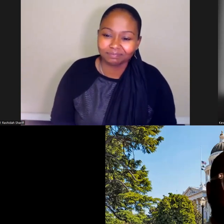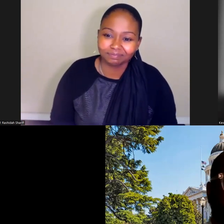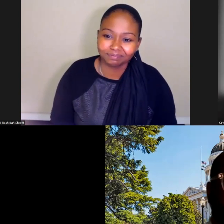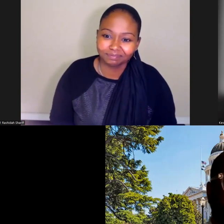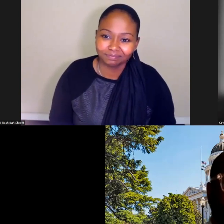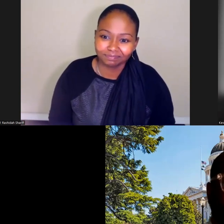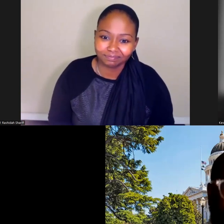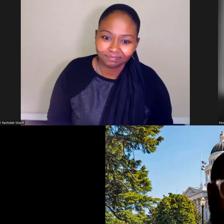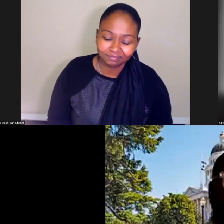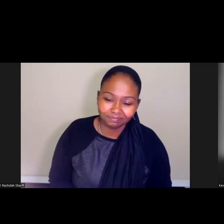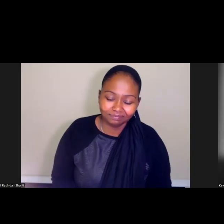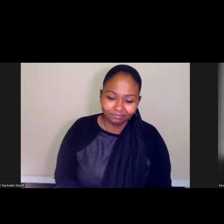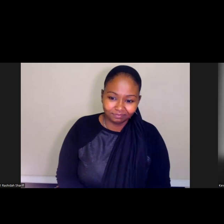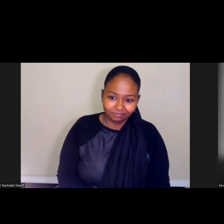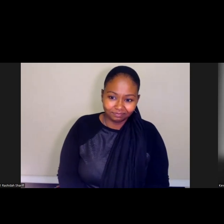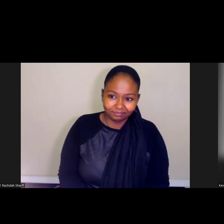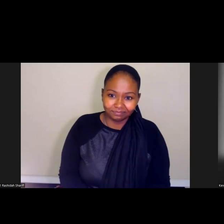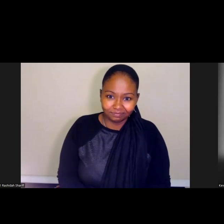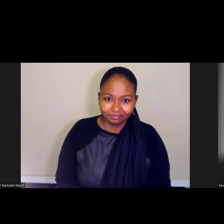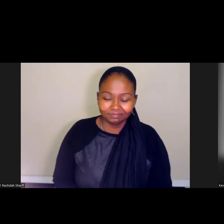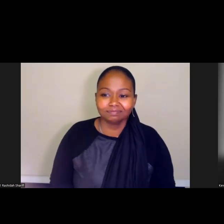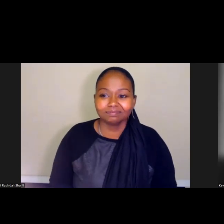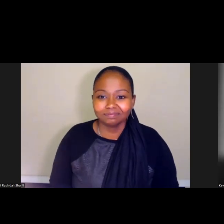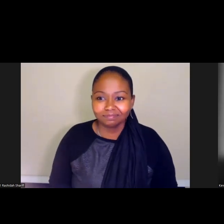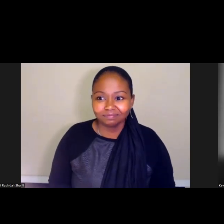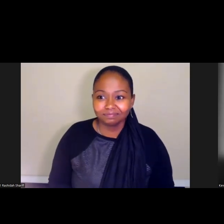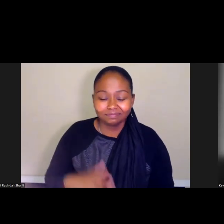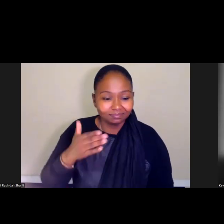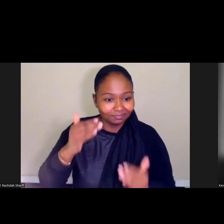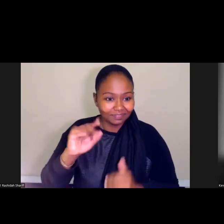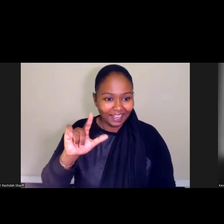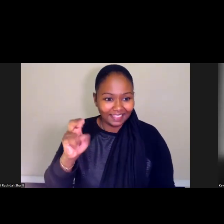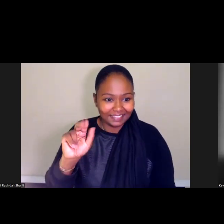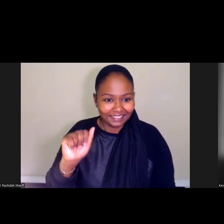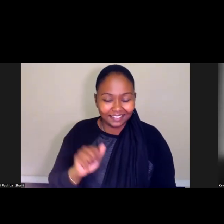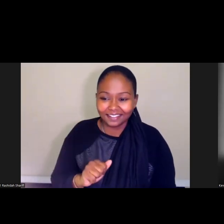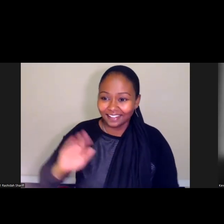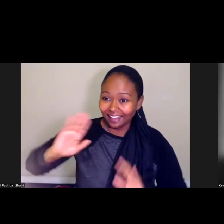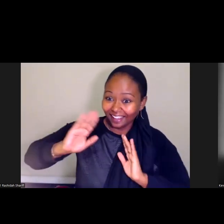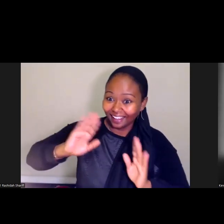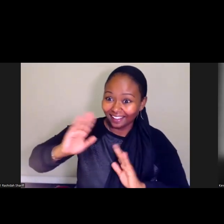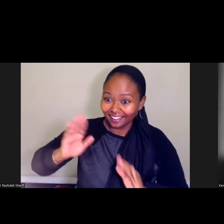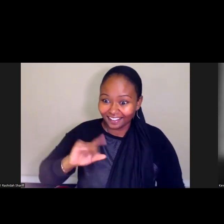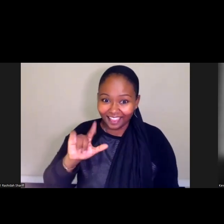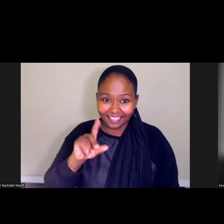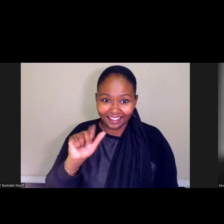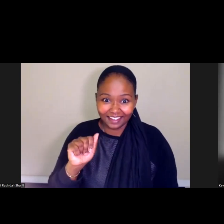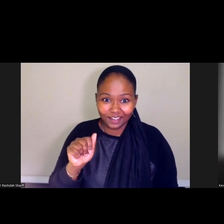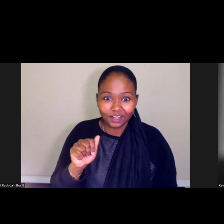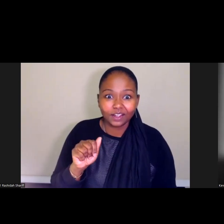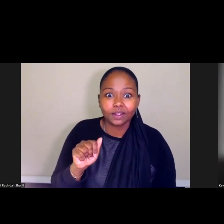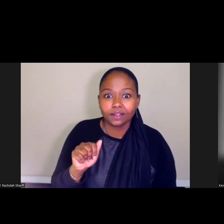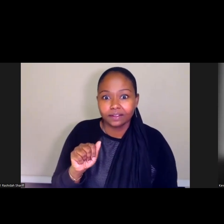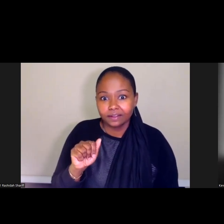Thanks, Eric. So we're going to bring Linda in next. Hi, again, Linda Way with Western